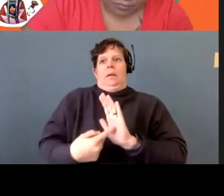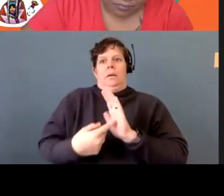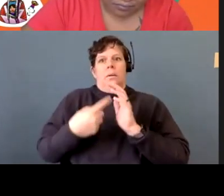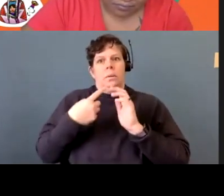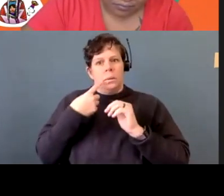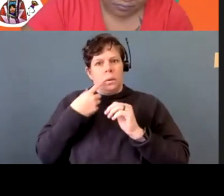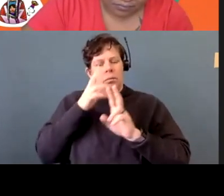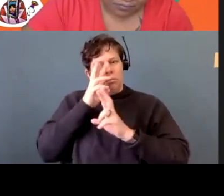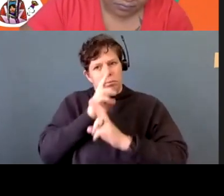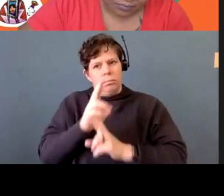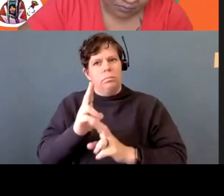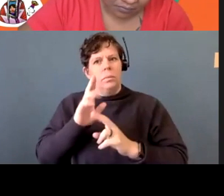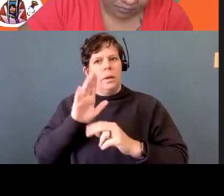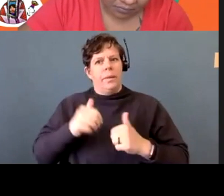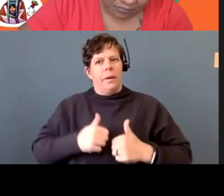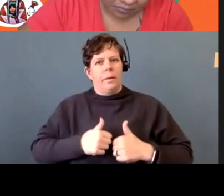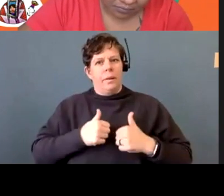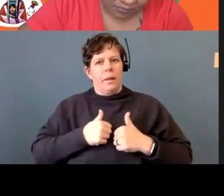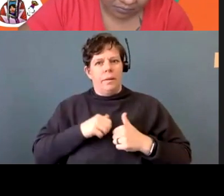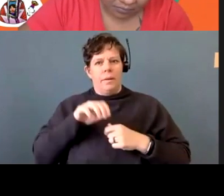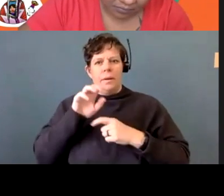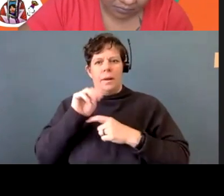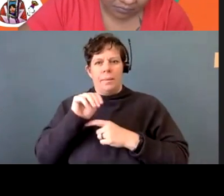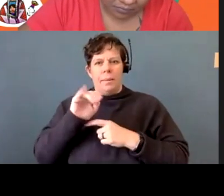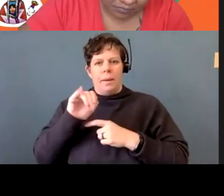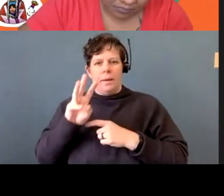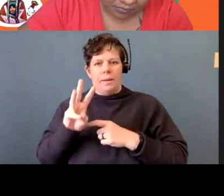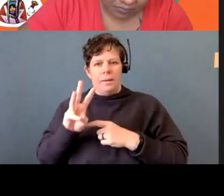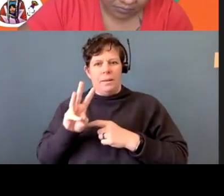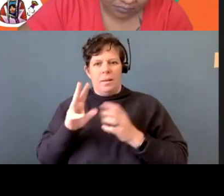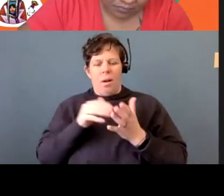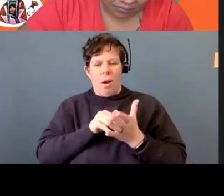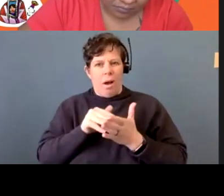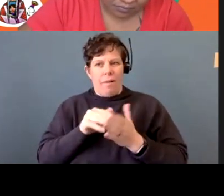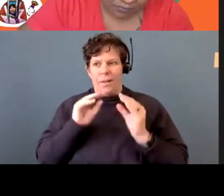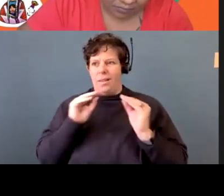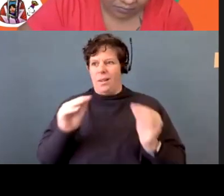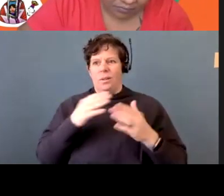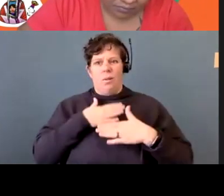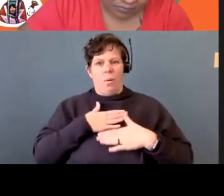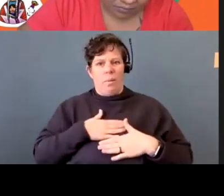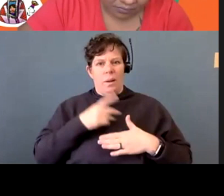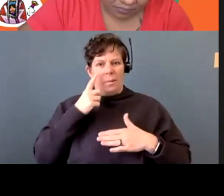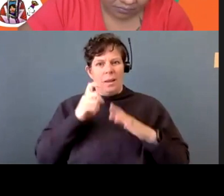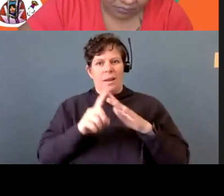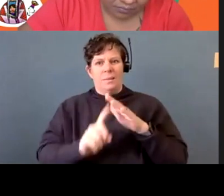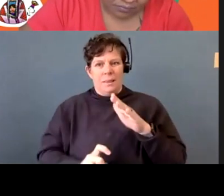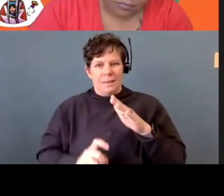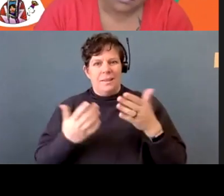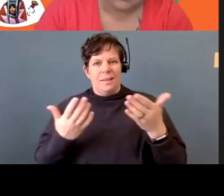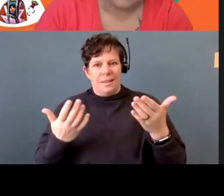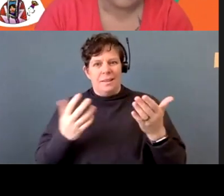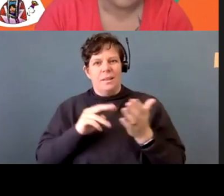when you have an MMIW, a lot of times there is no body because they are missing. And so